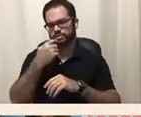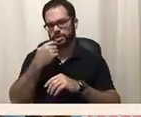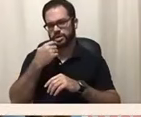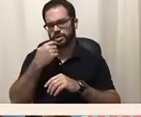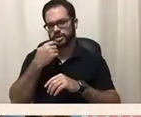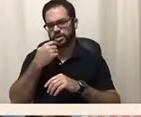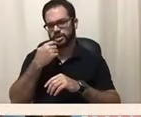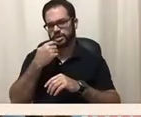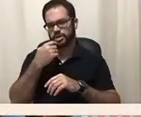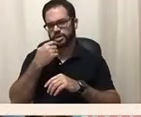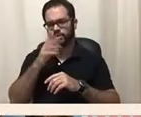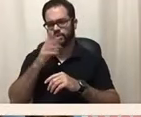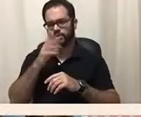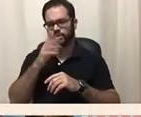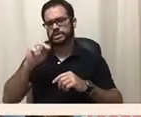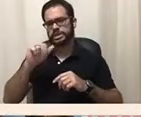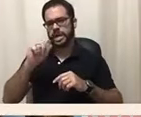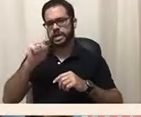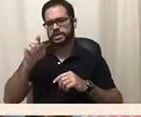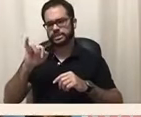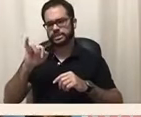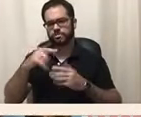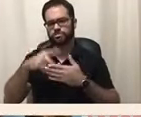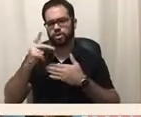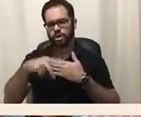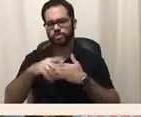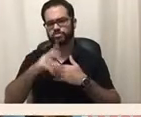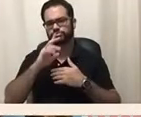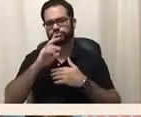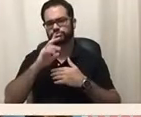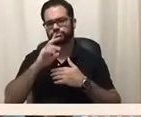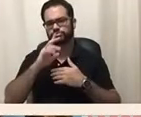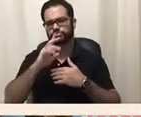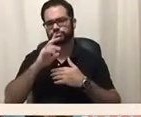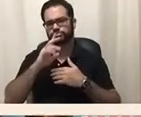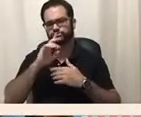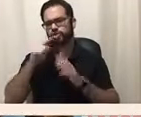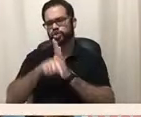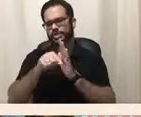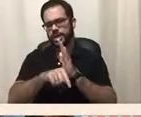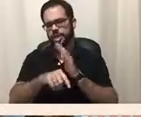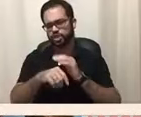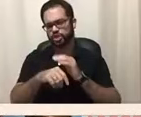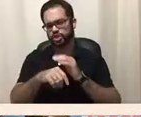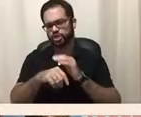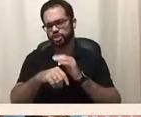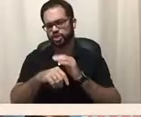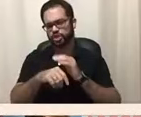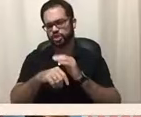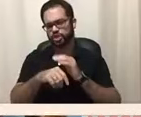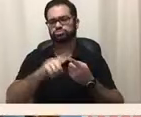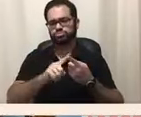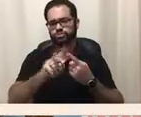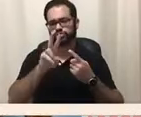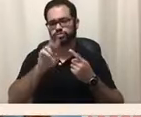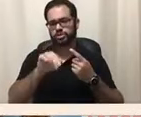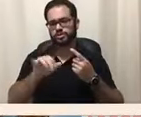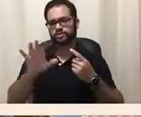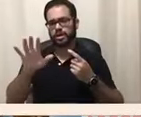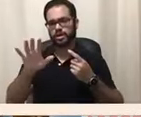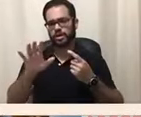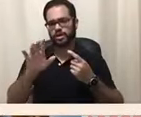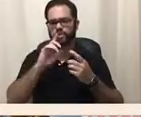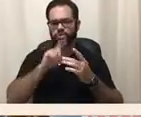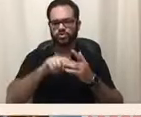So, fast forward to 2005, or actually we're going to start with 2004, Tennessee sued in